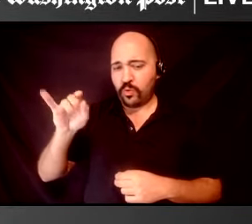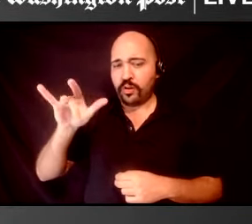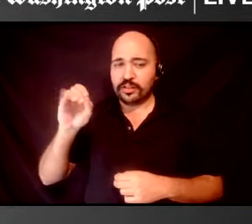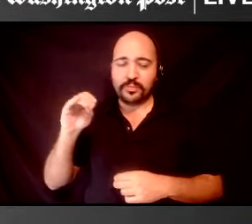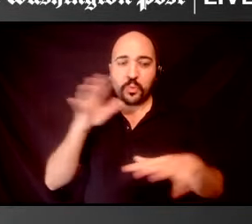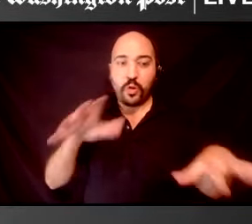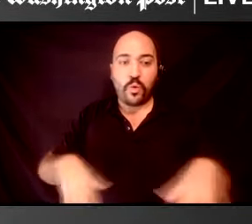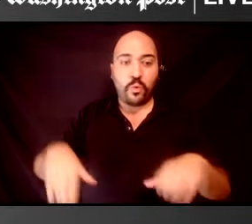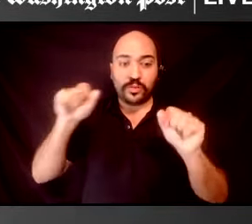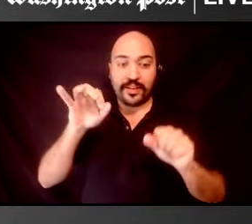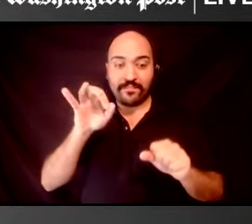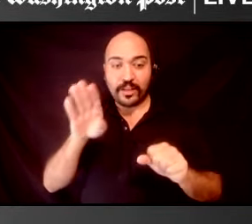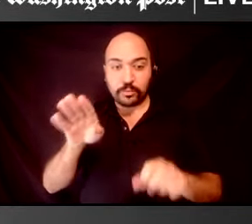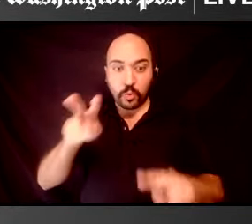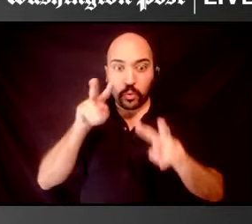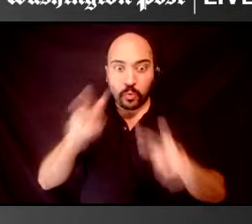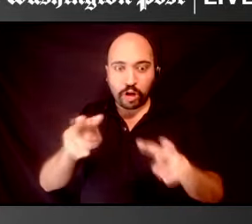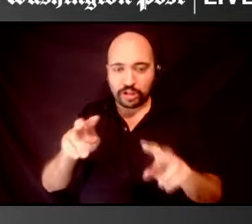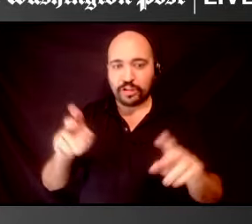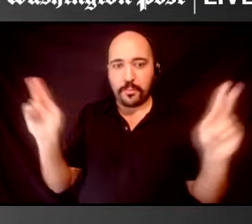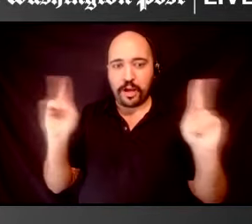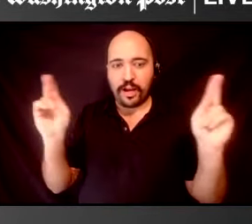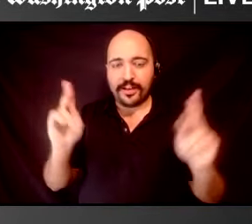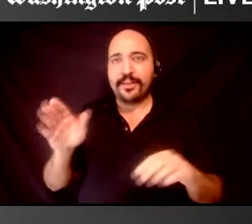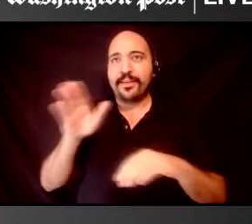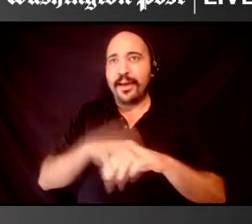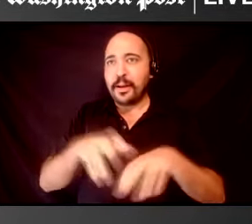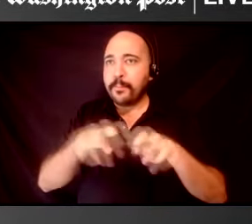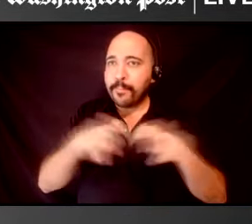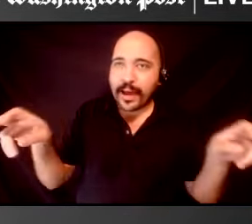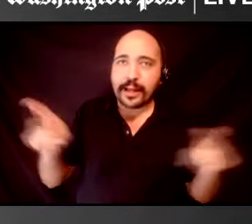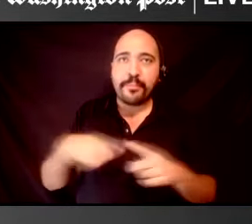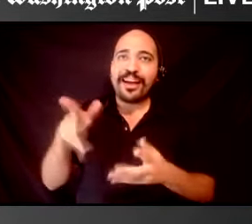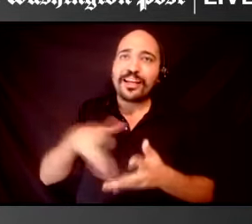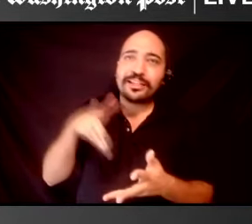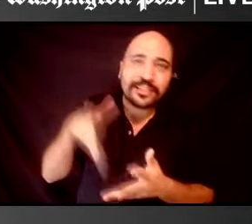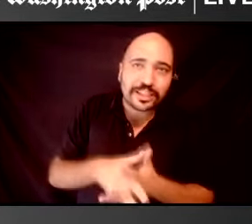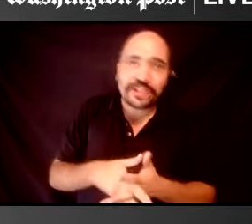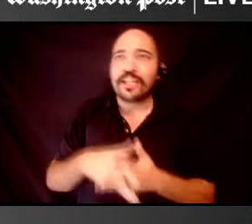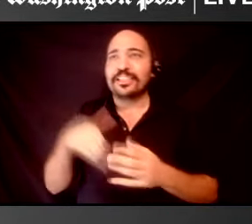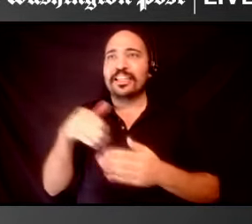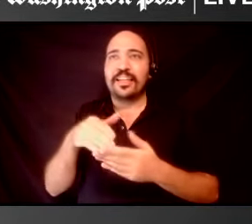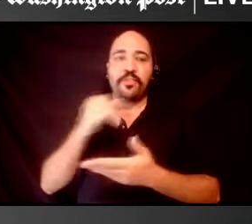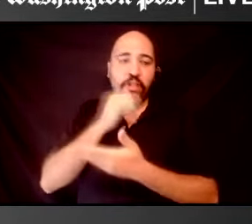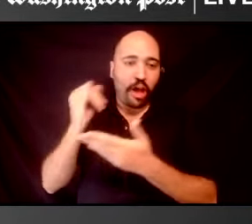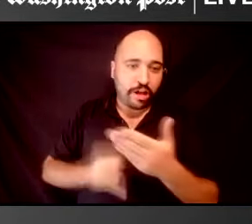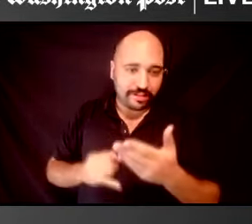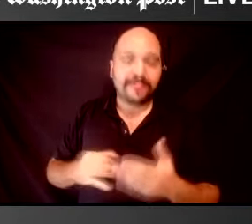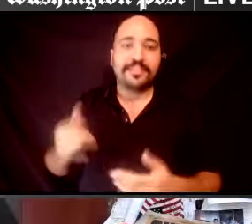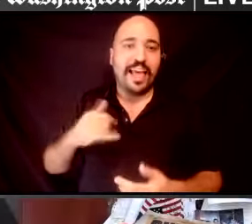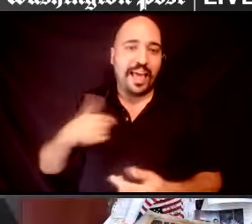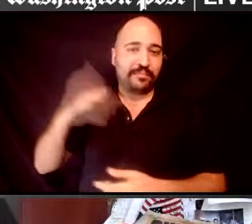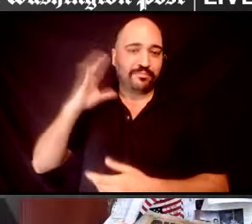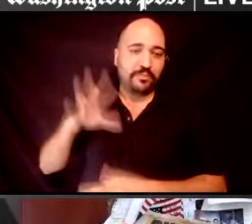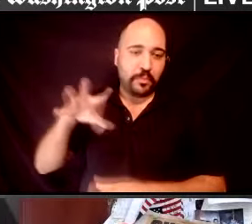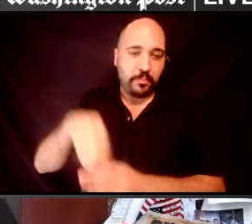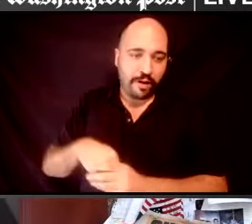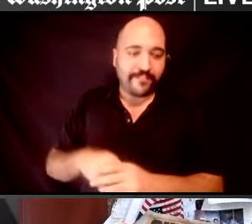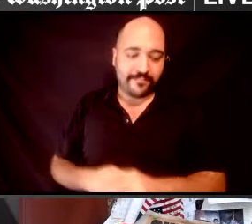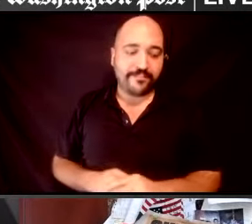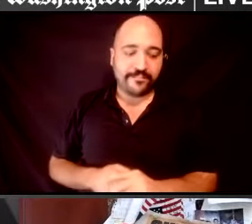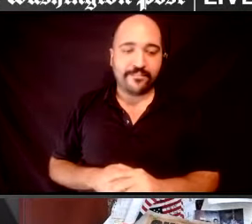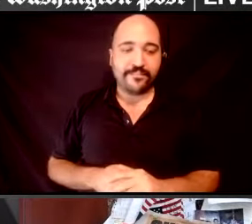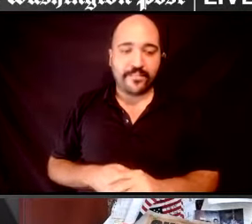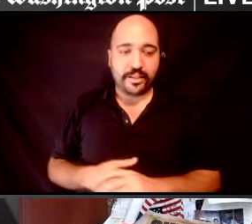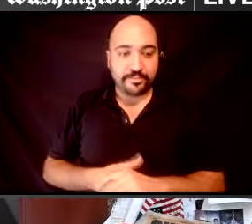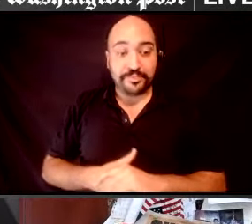of a panel on indigeneity and disability in the arts that I was a part of. Well,